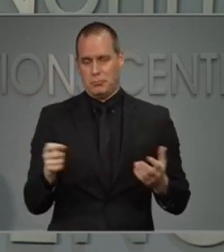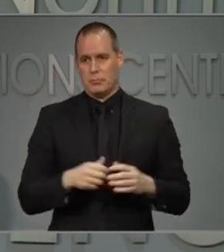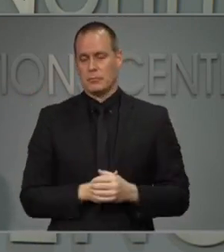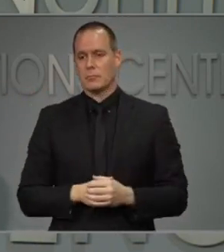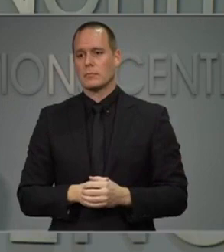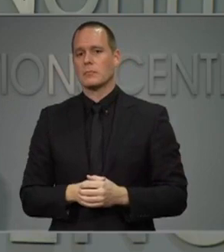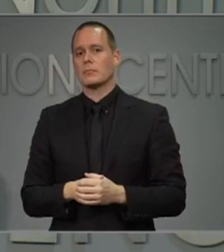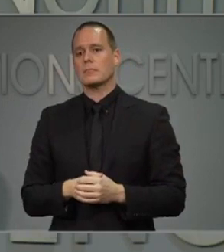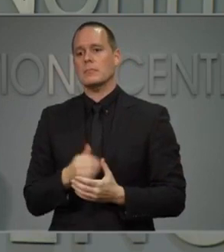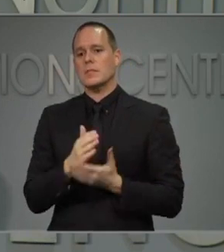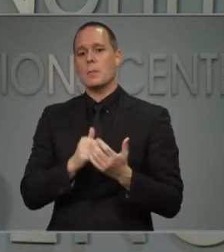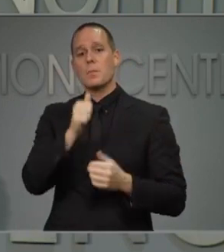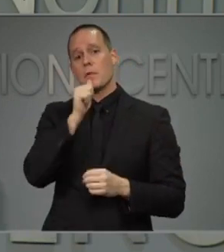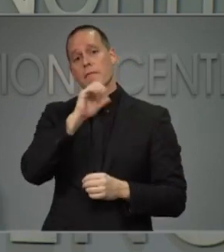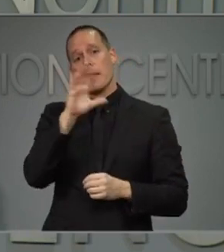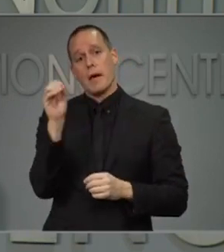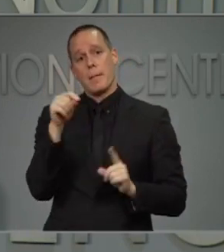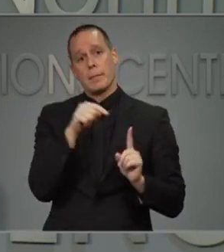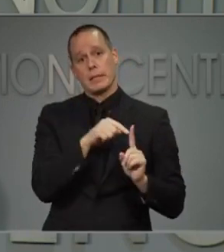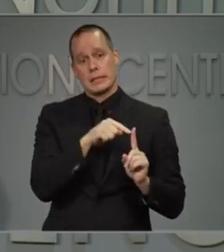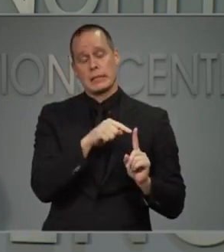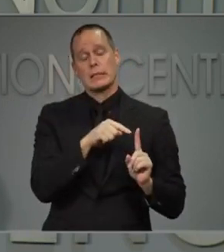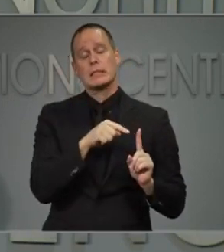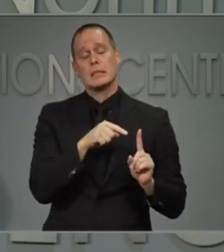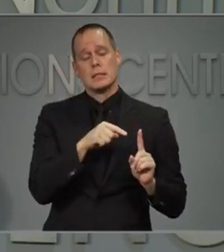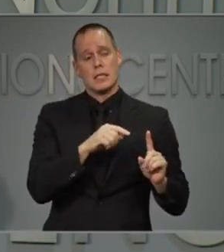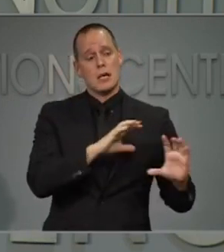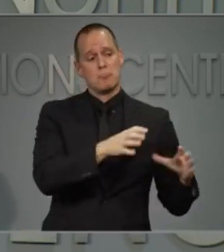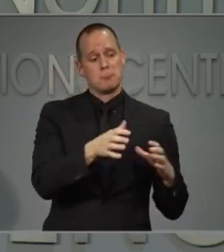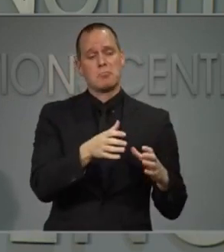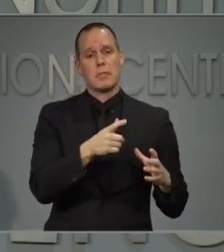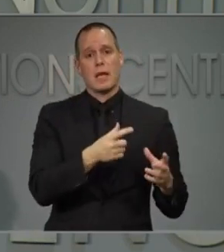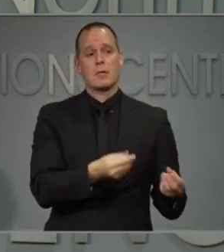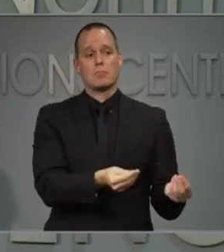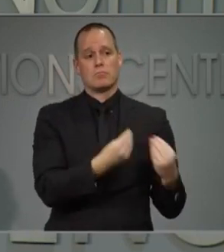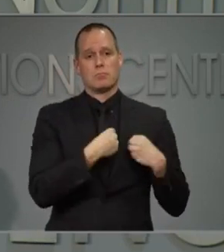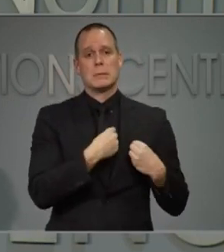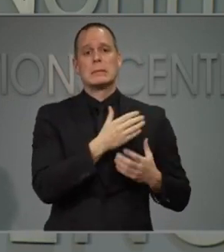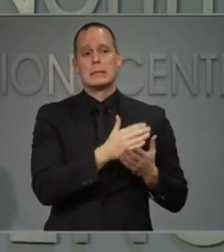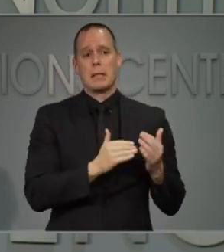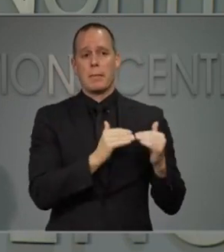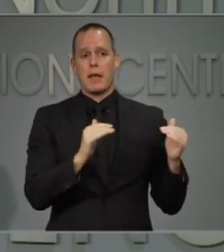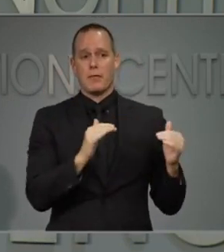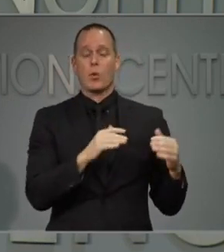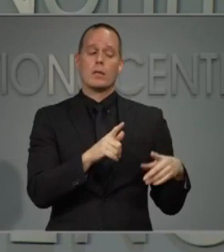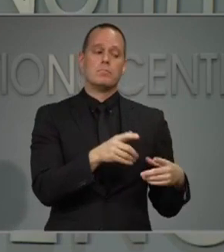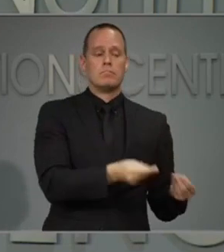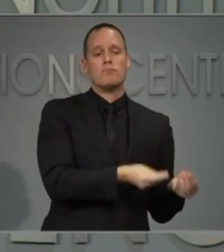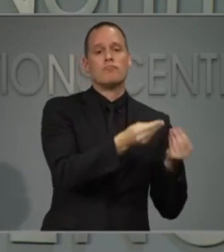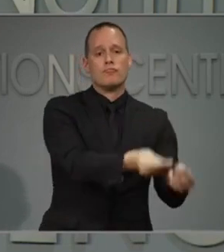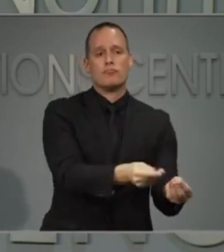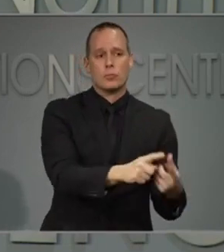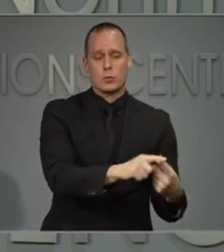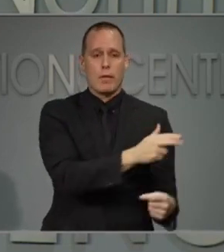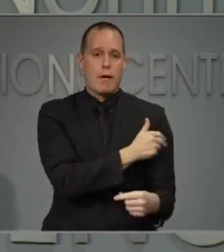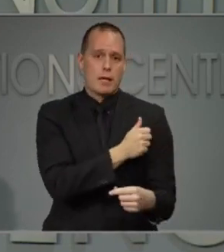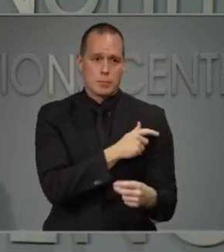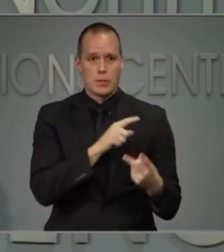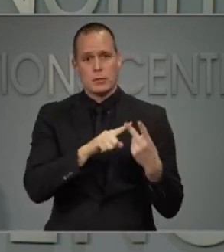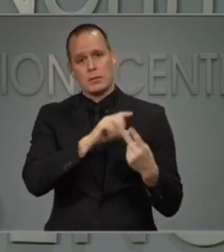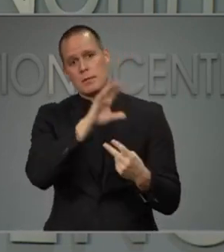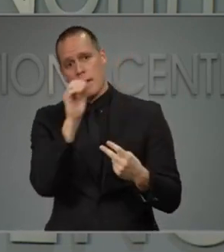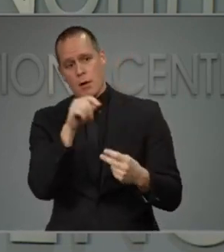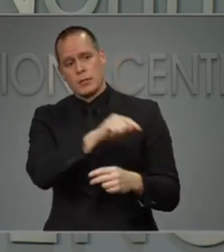private sector partners are providing some level of support of PPE to our